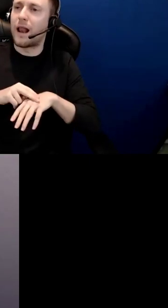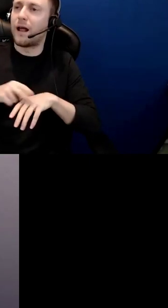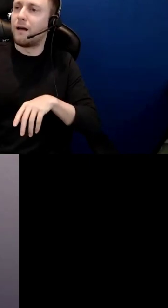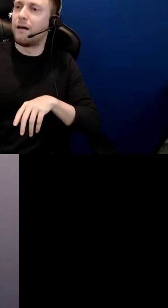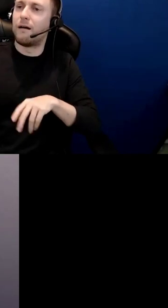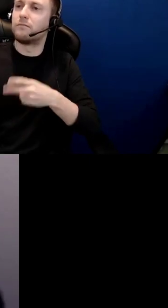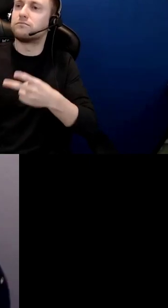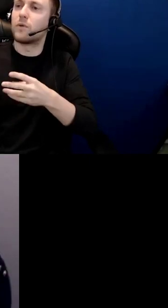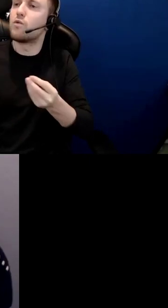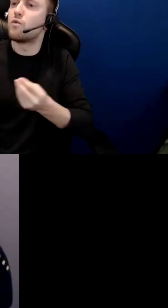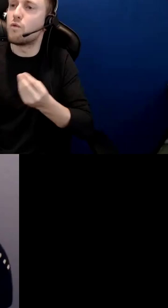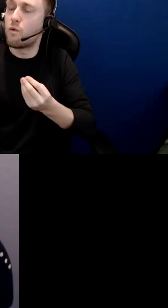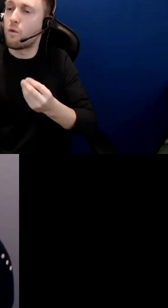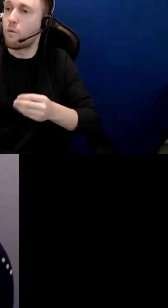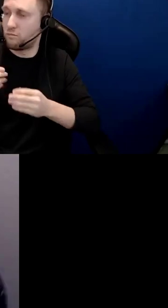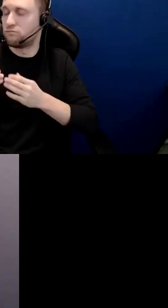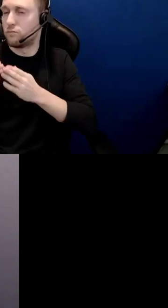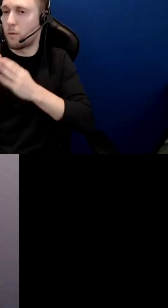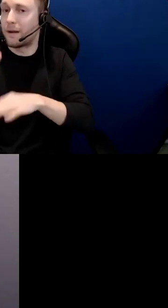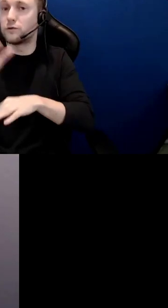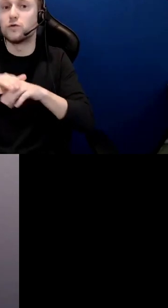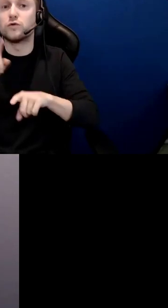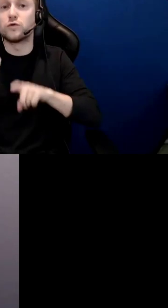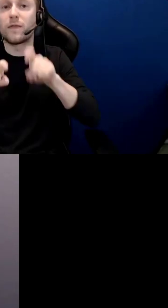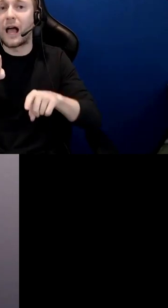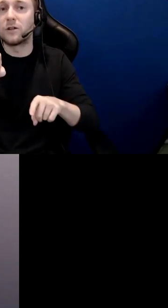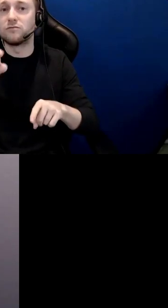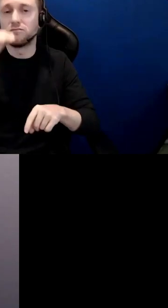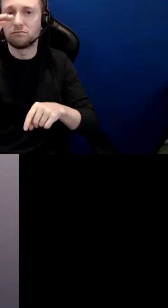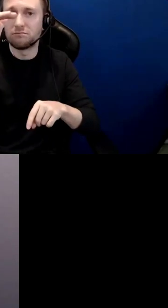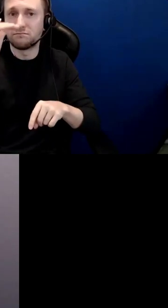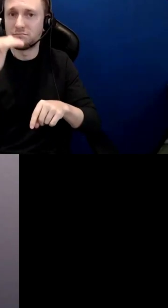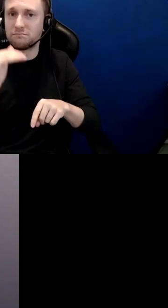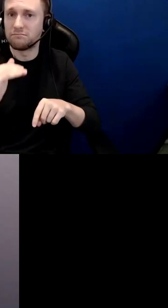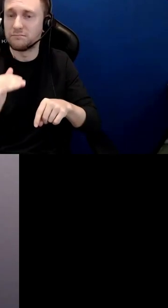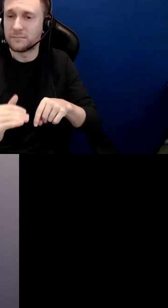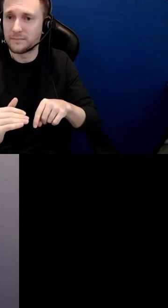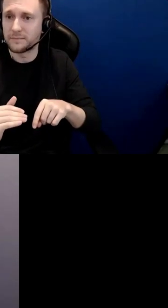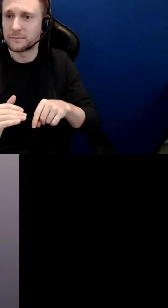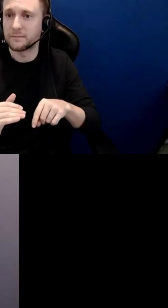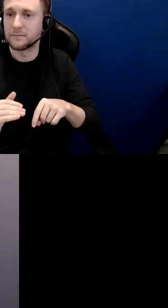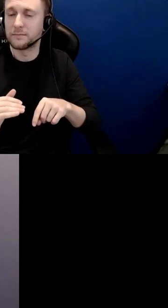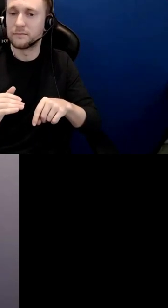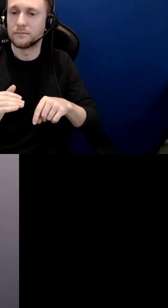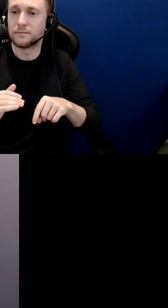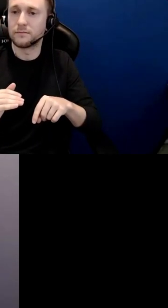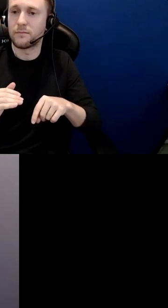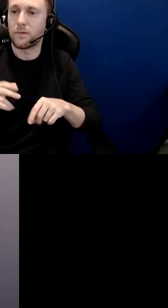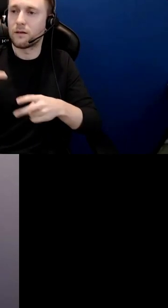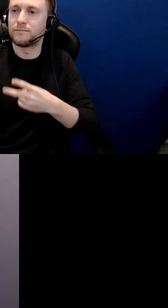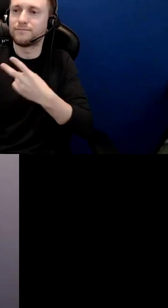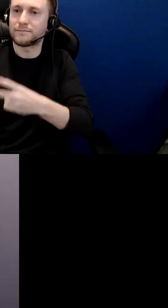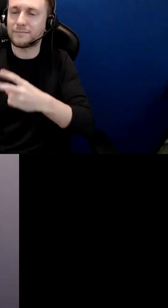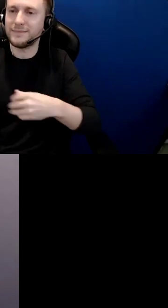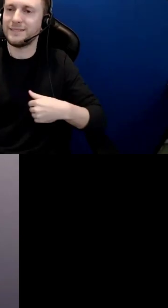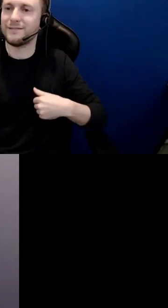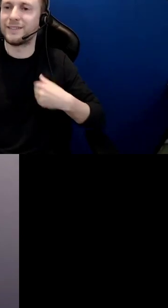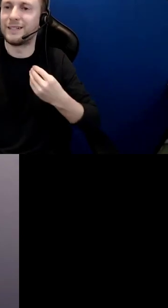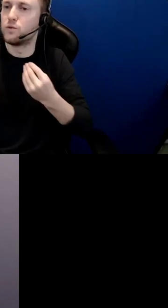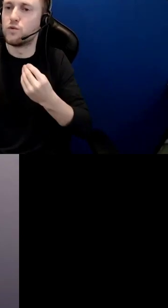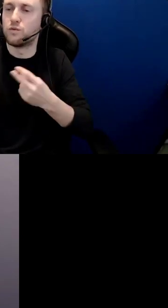this poll the watershed which you live upon or you live within that we